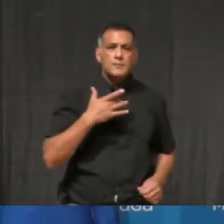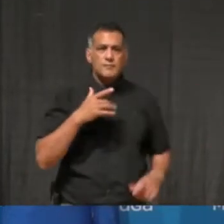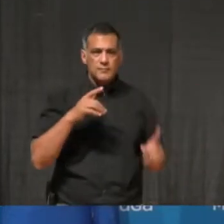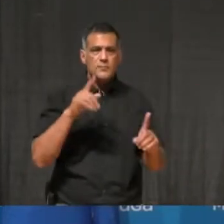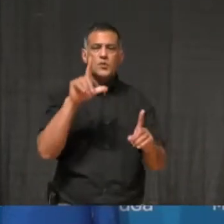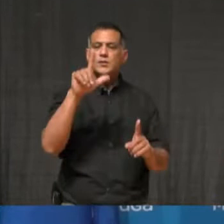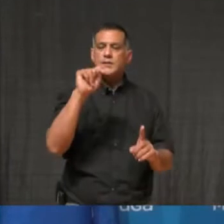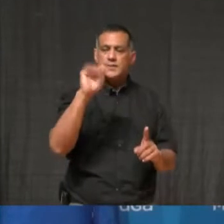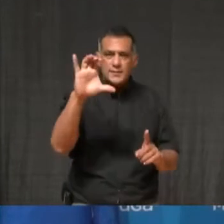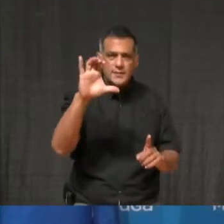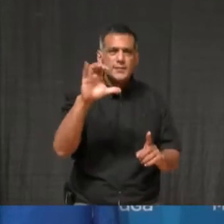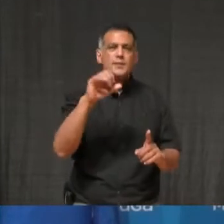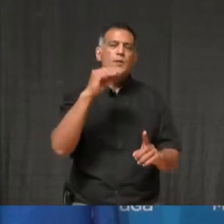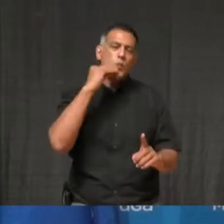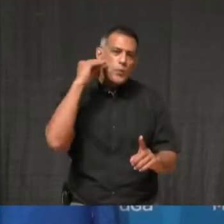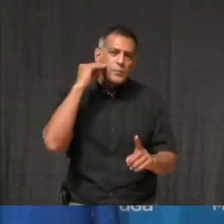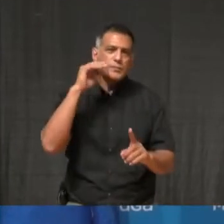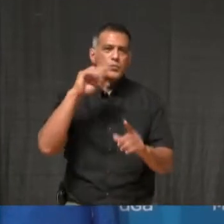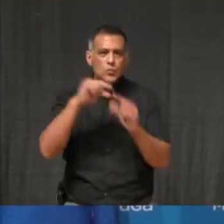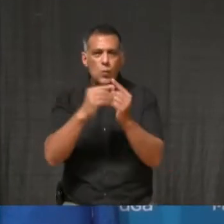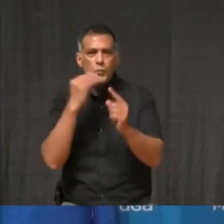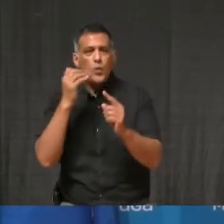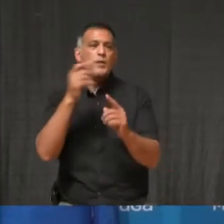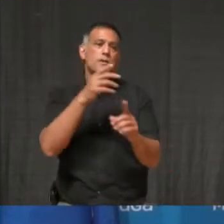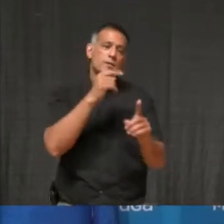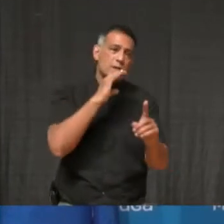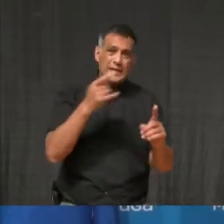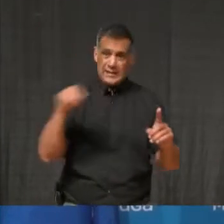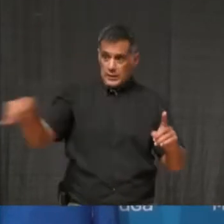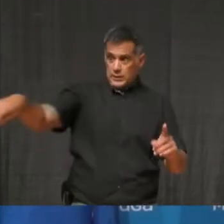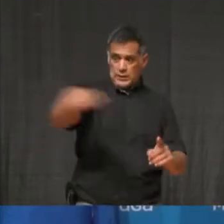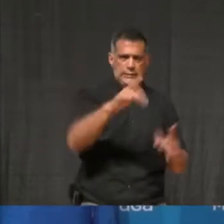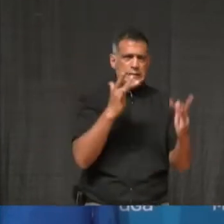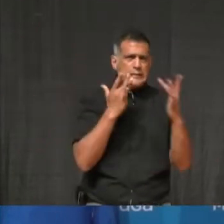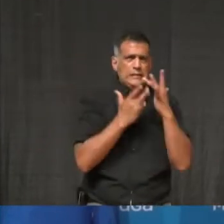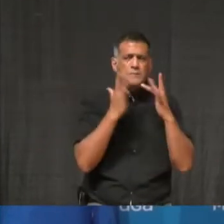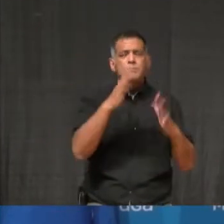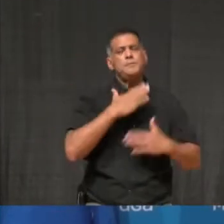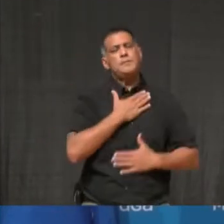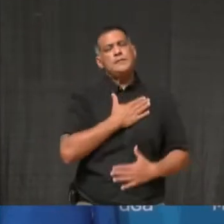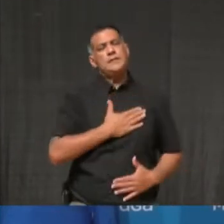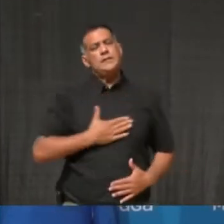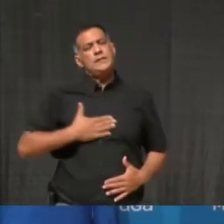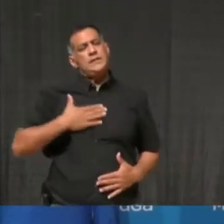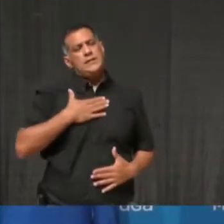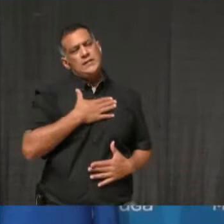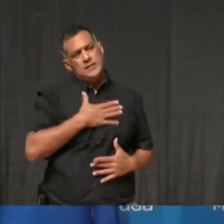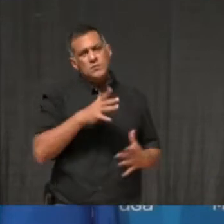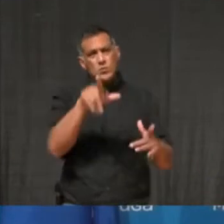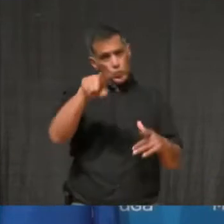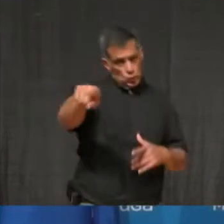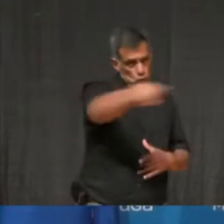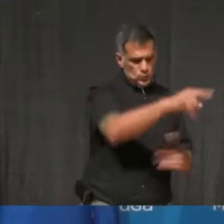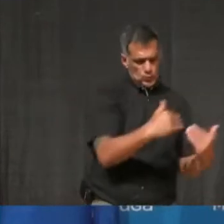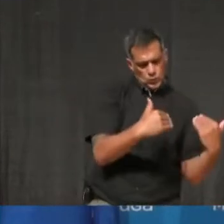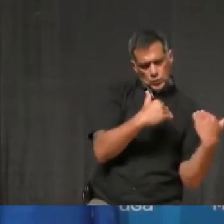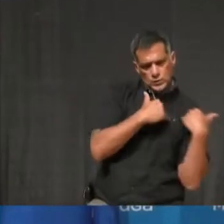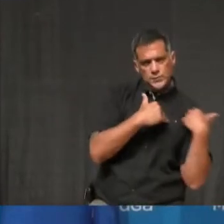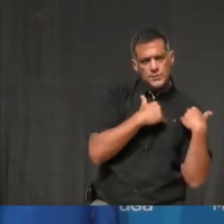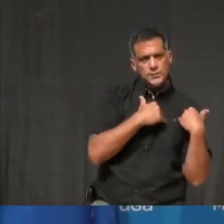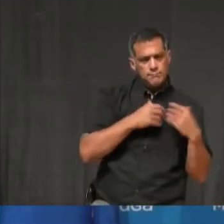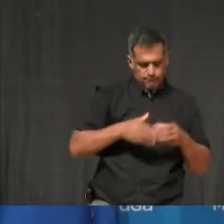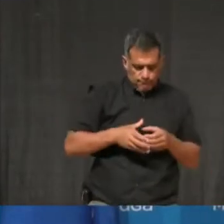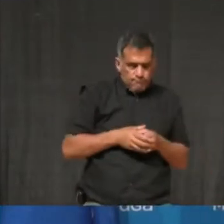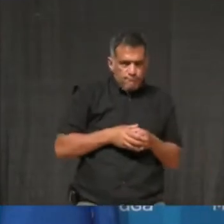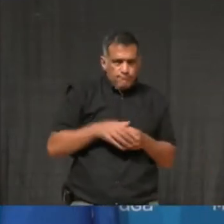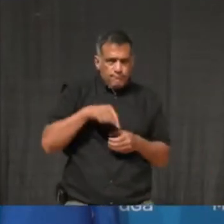struggling to survive. And now, I'd like to invite Dr. Lowe to come up and provide us with his weekly